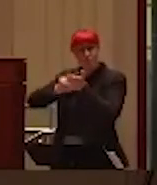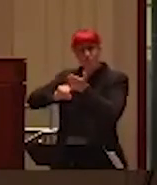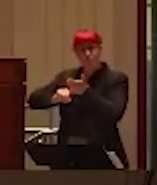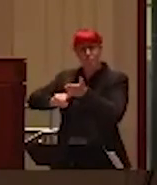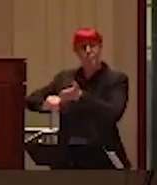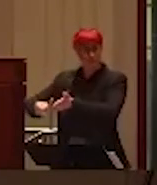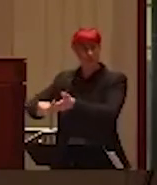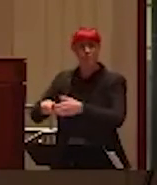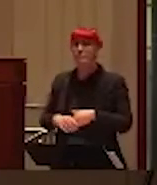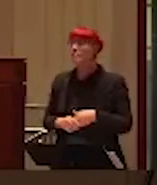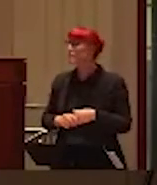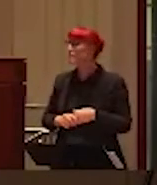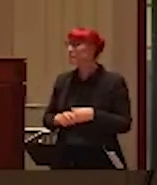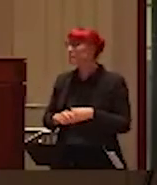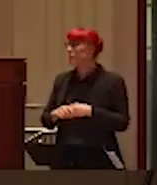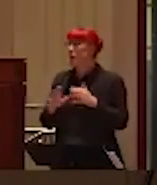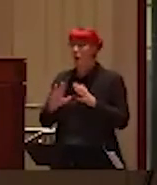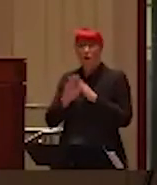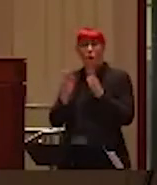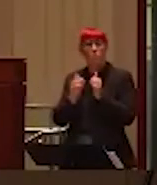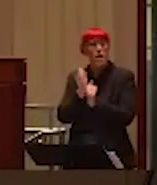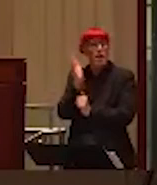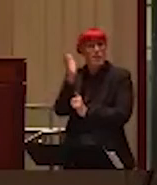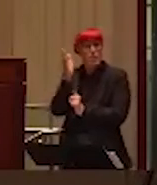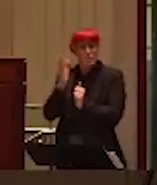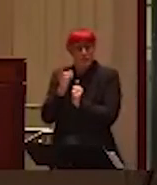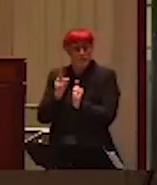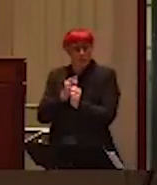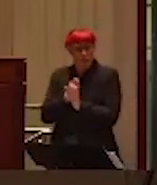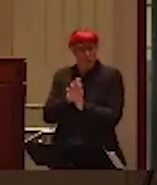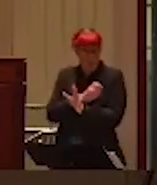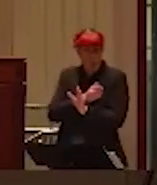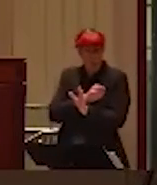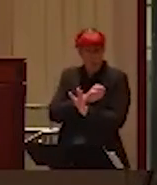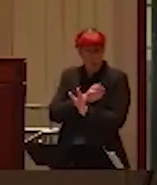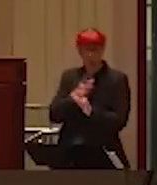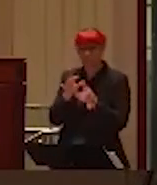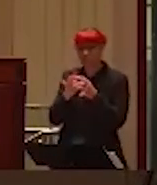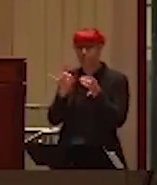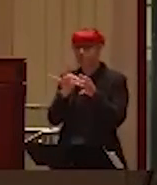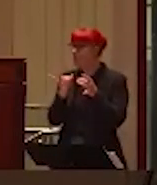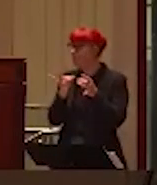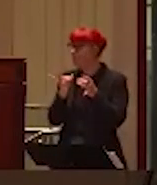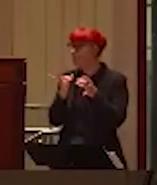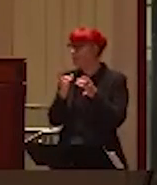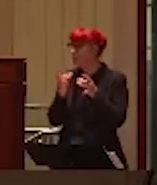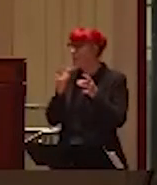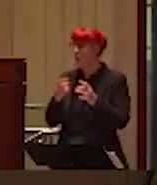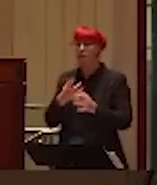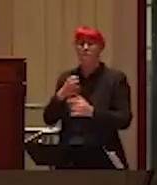so I will start with my lecture, but first I would like to actually say a couple of words about the controversy.